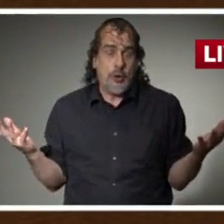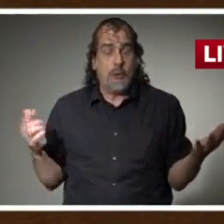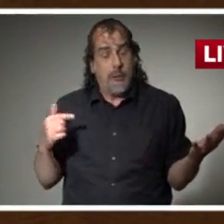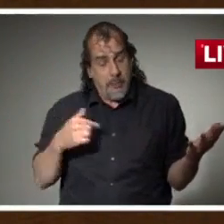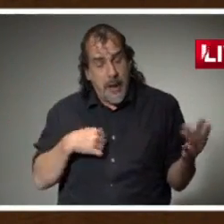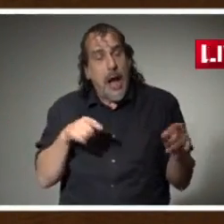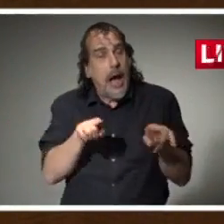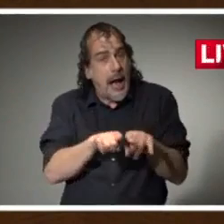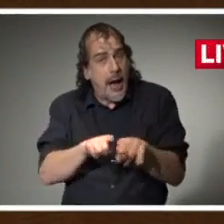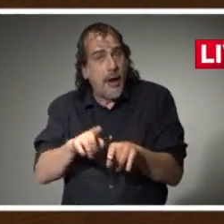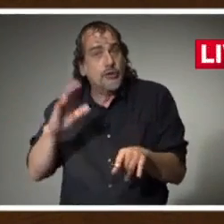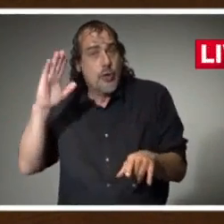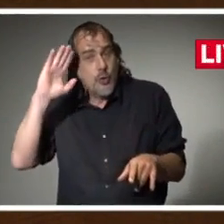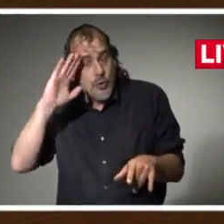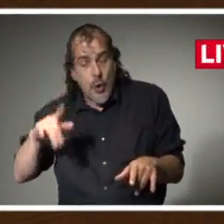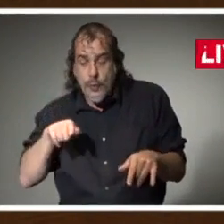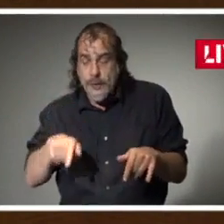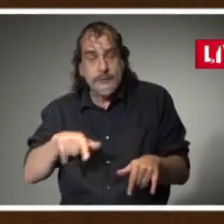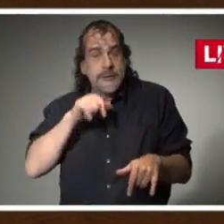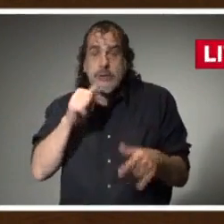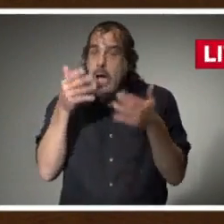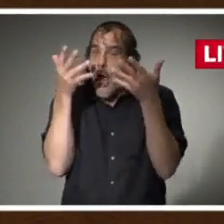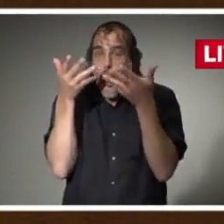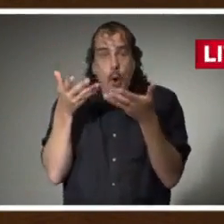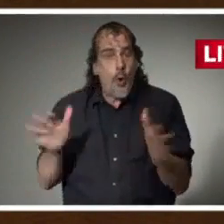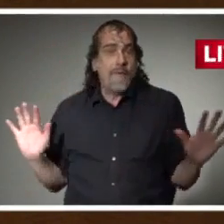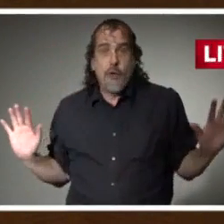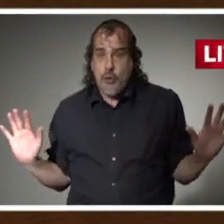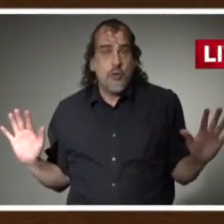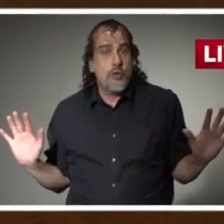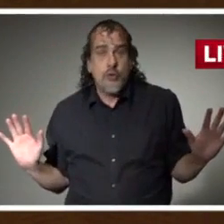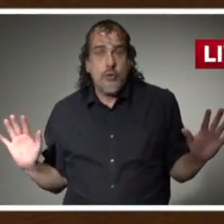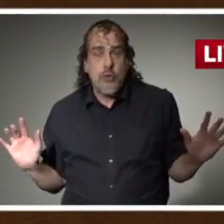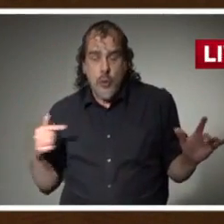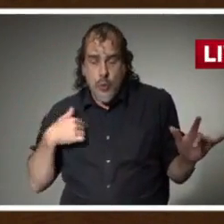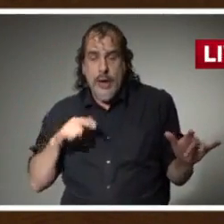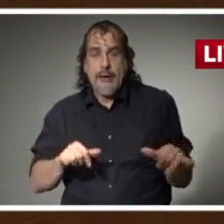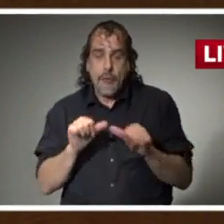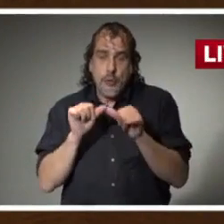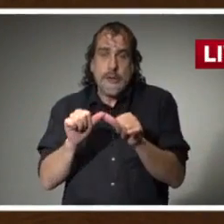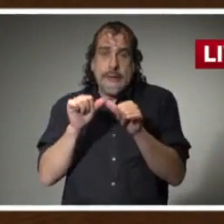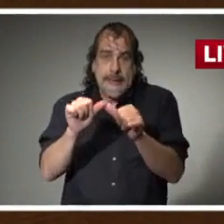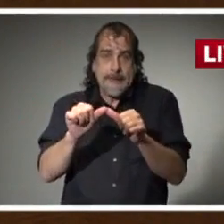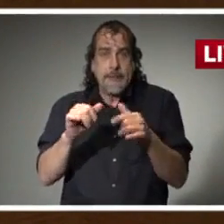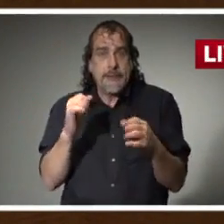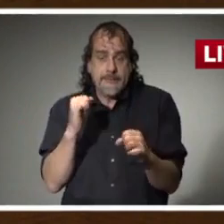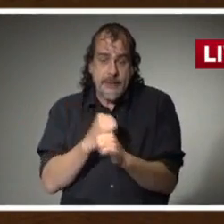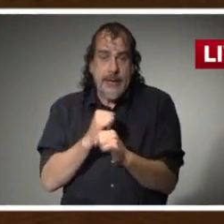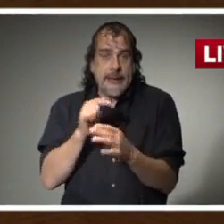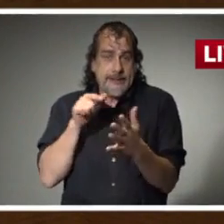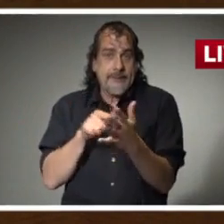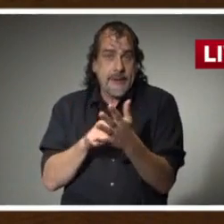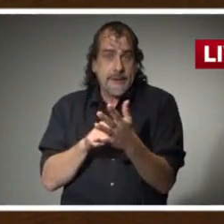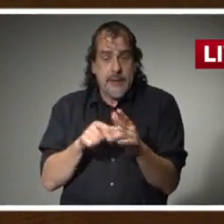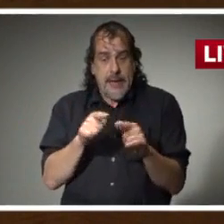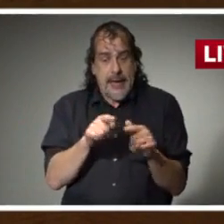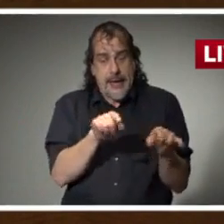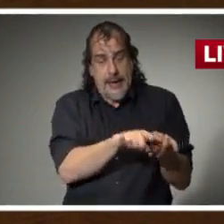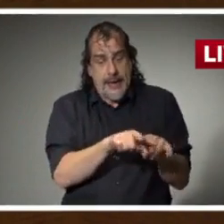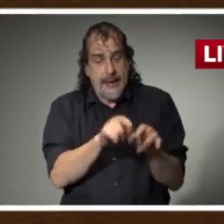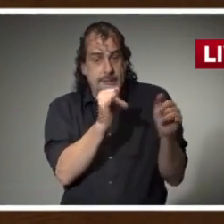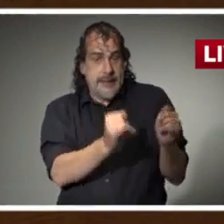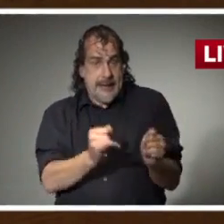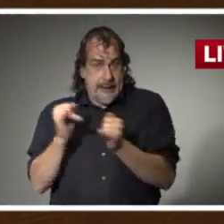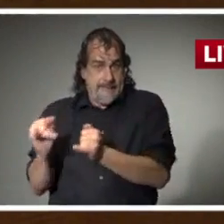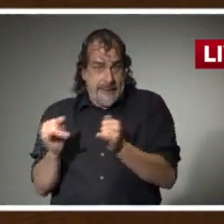it is not over. We have to keep fighting as individuals and we have to keep